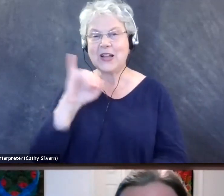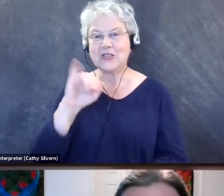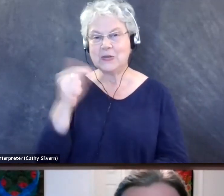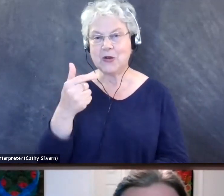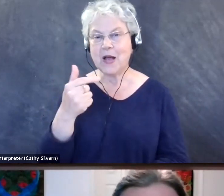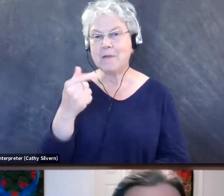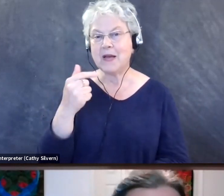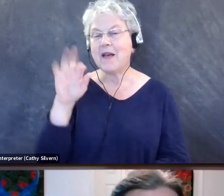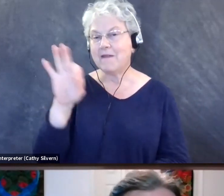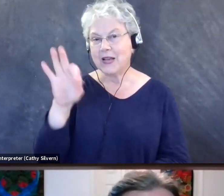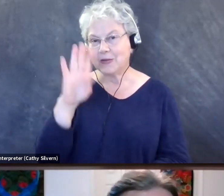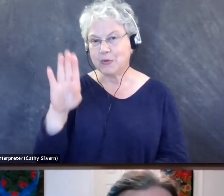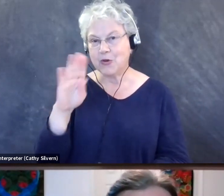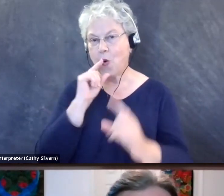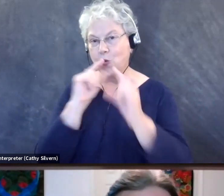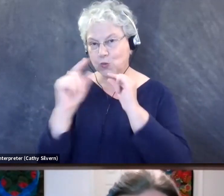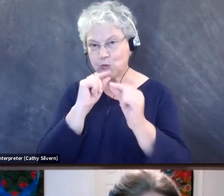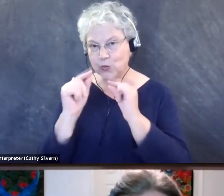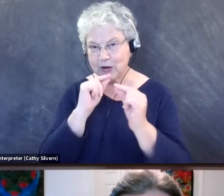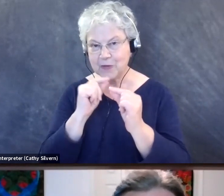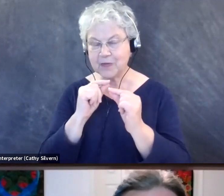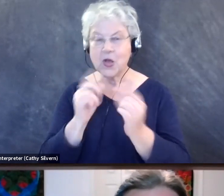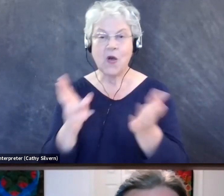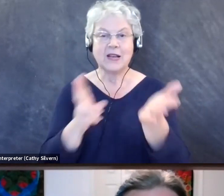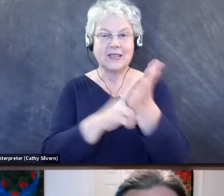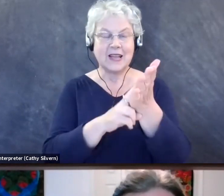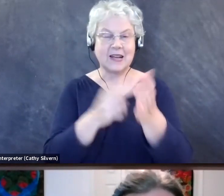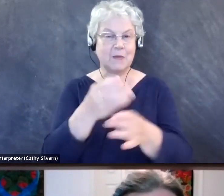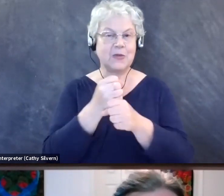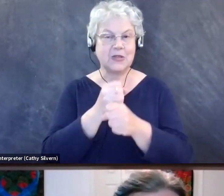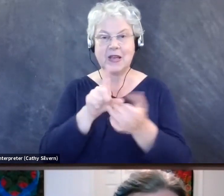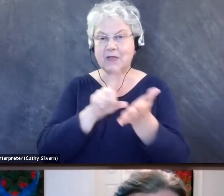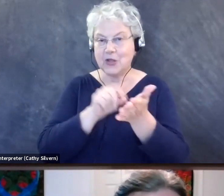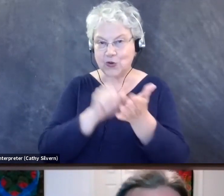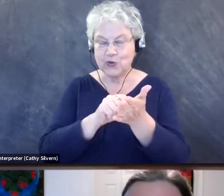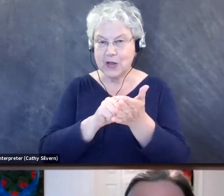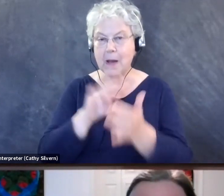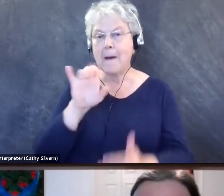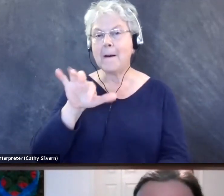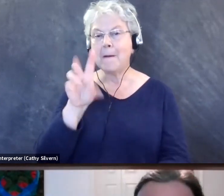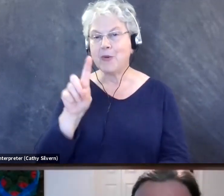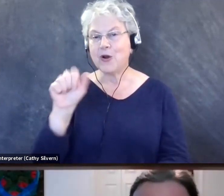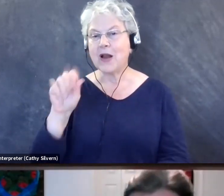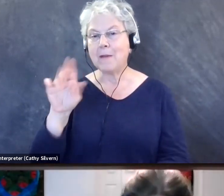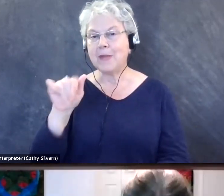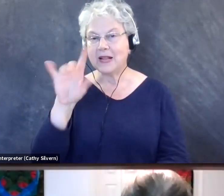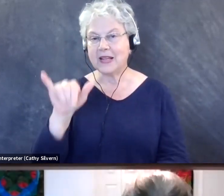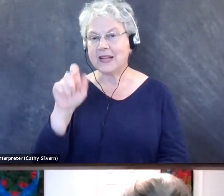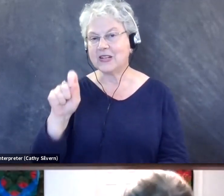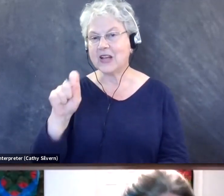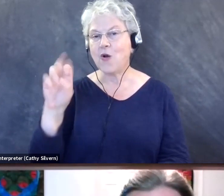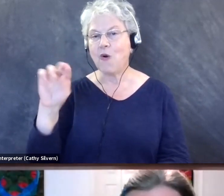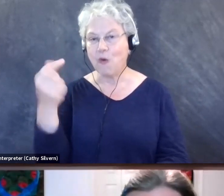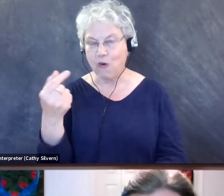Twitter at BirdAbility or sign up to our newsletter, which you can do from our website, BirdAbility.org. There's a lot more coming,